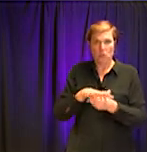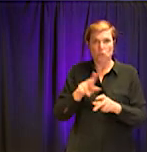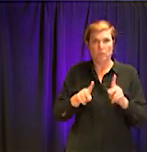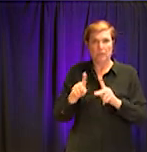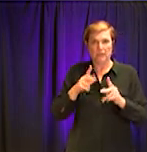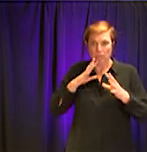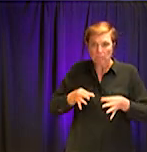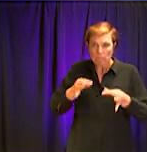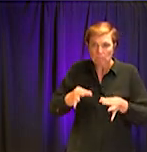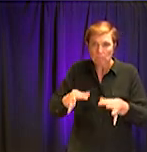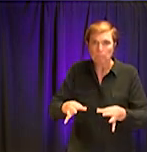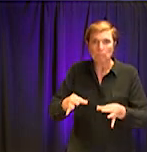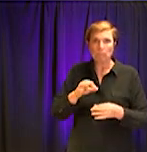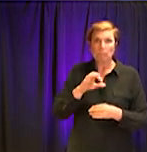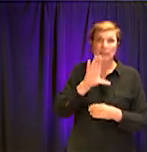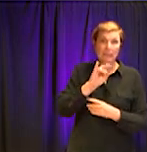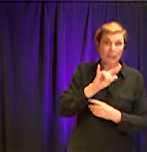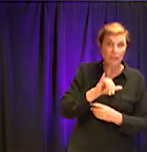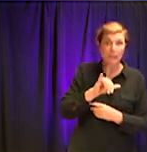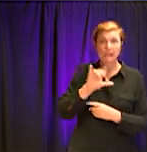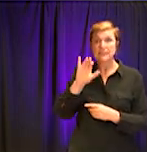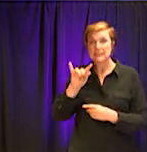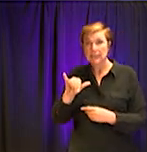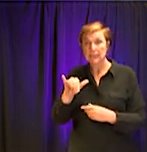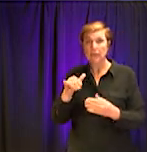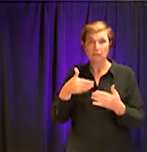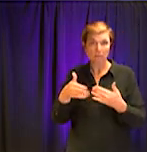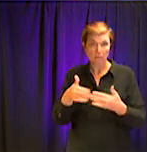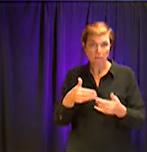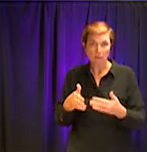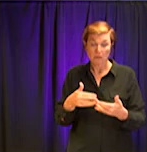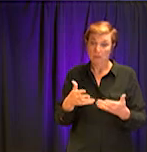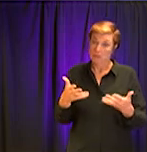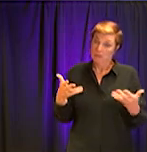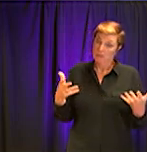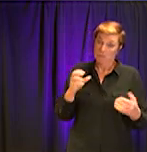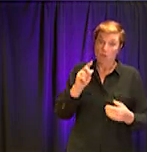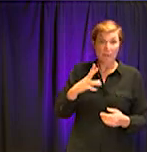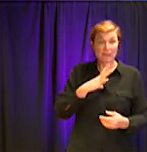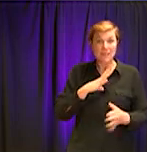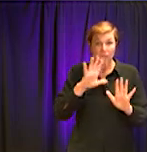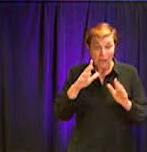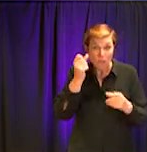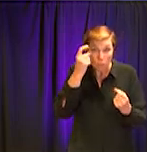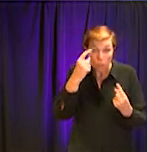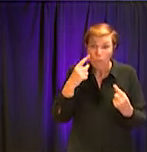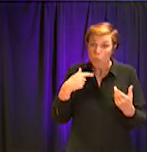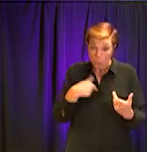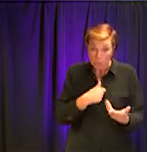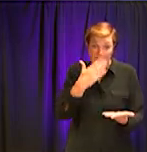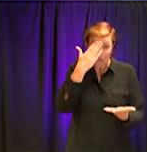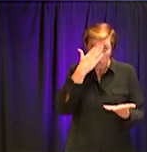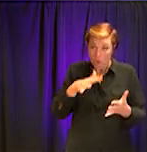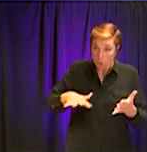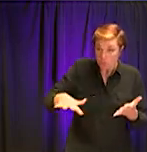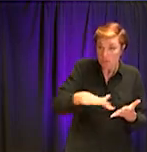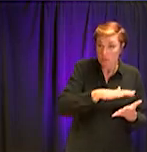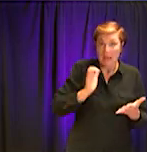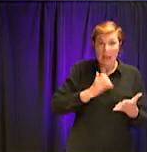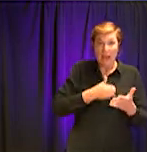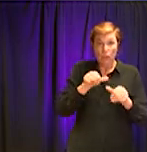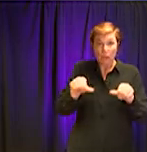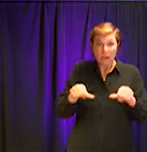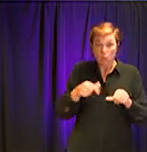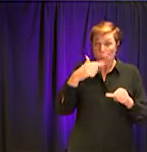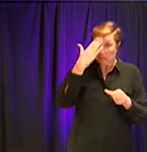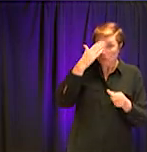whether they're cities or counties. That's great. We're closer to the problem. The challenge is that different elected